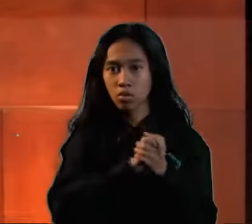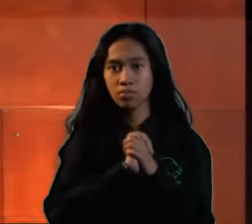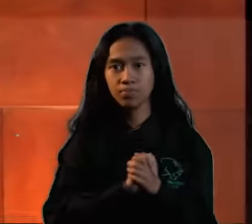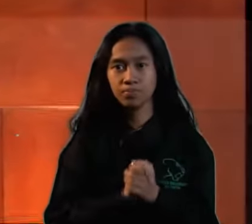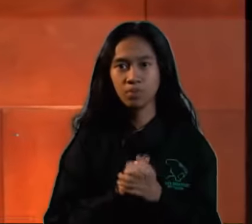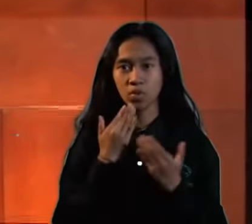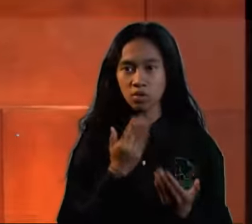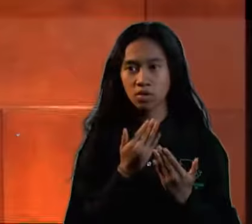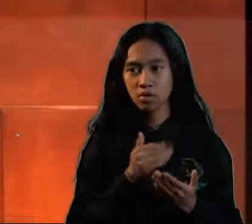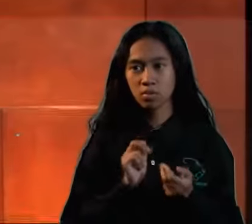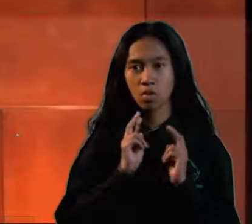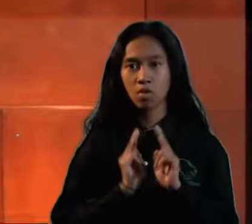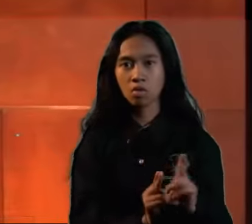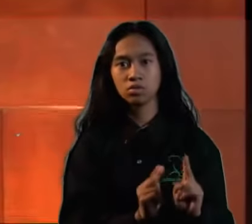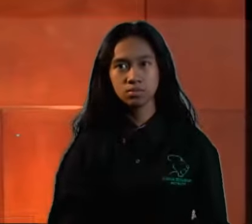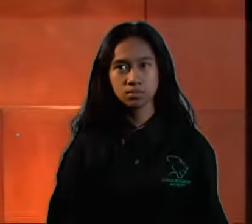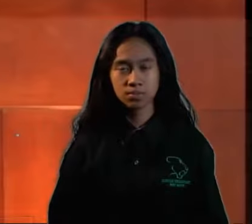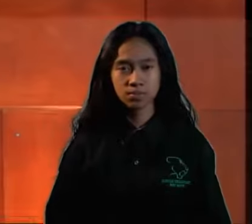prestigious honor.